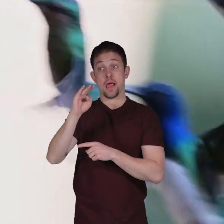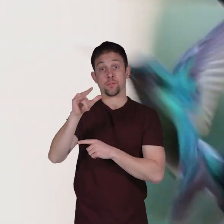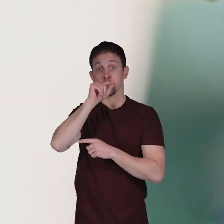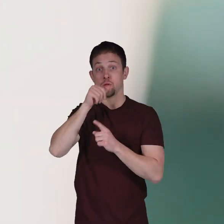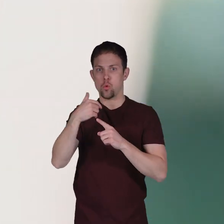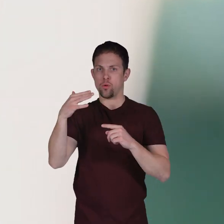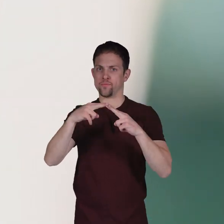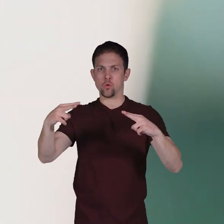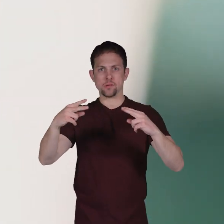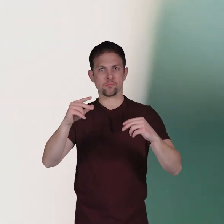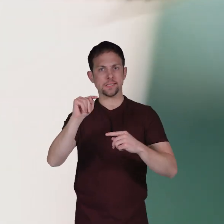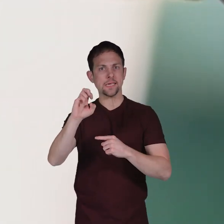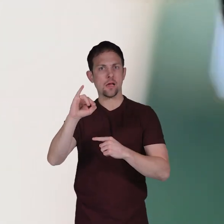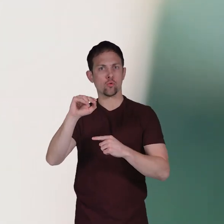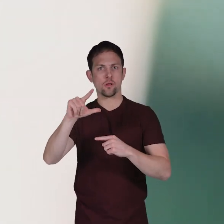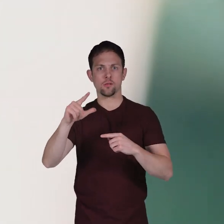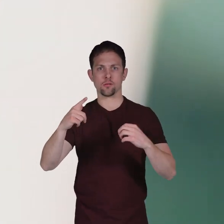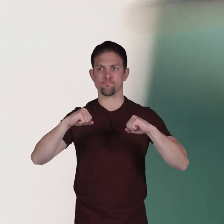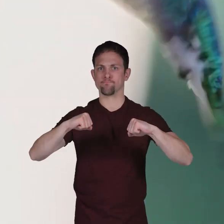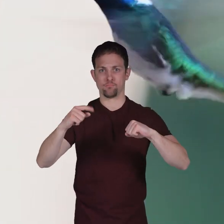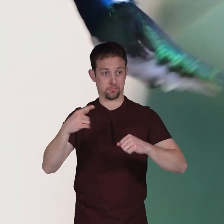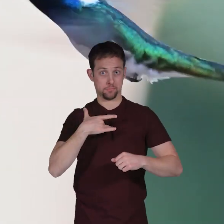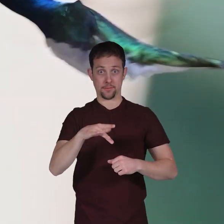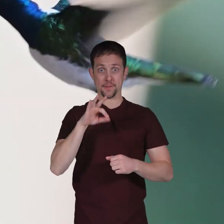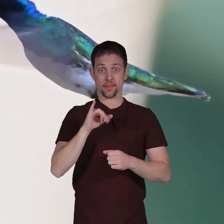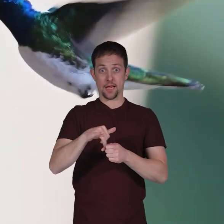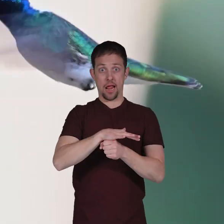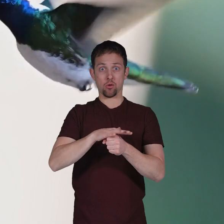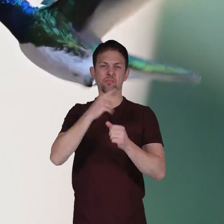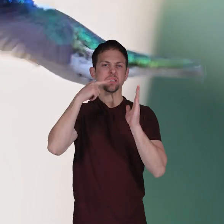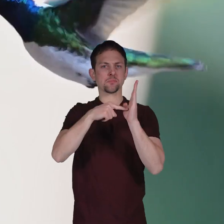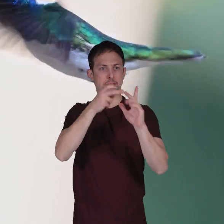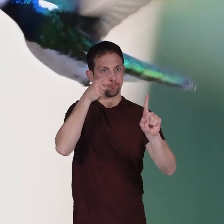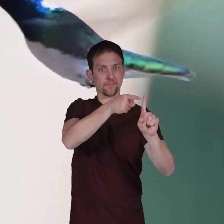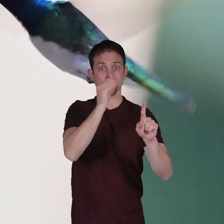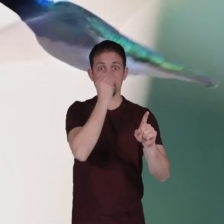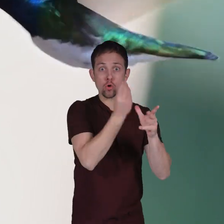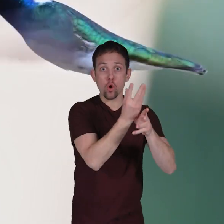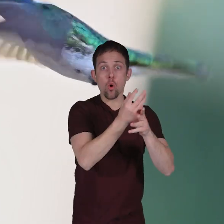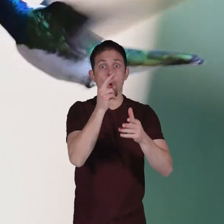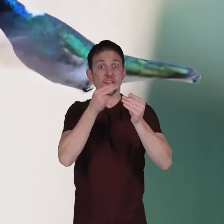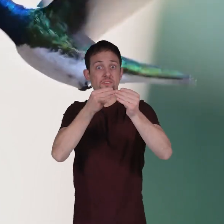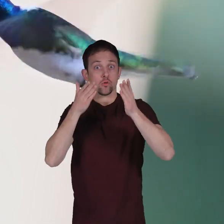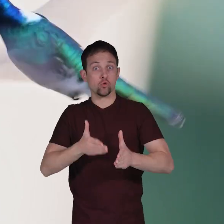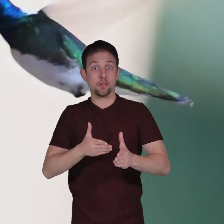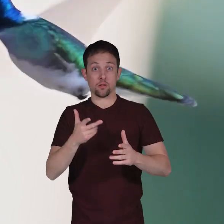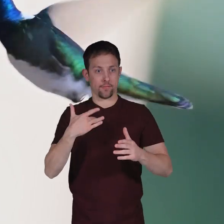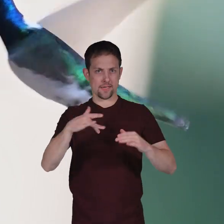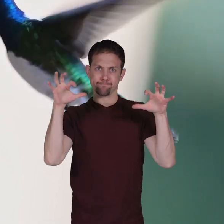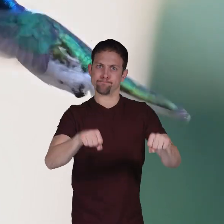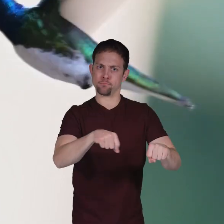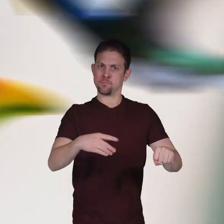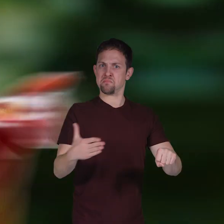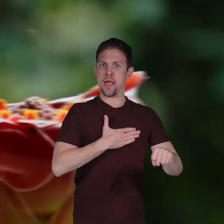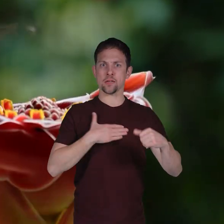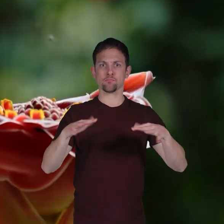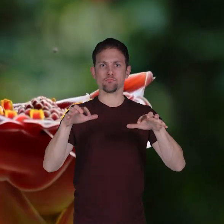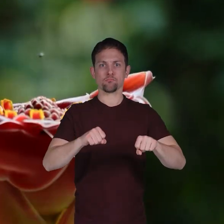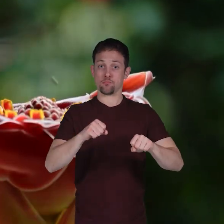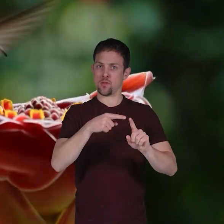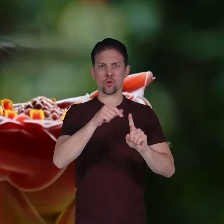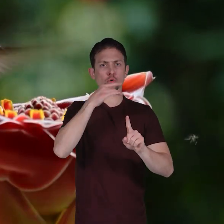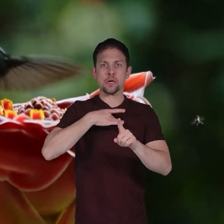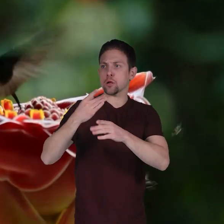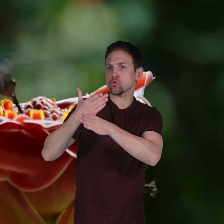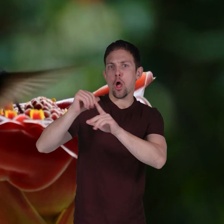Hummingbirds are very territorial. They pick an area, like a specific flower garden or feeder, and claim it as their own. They